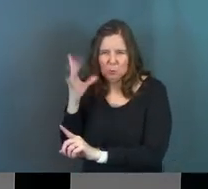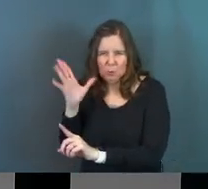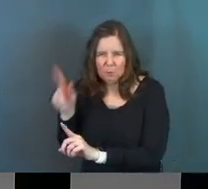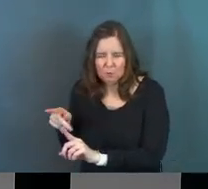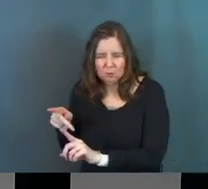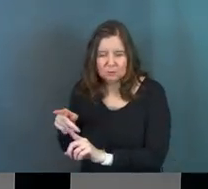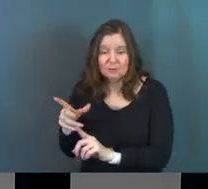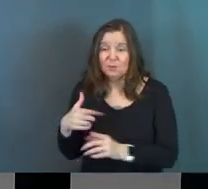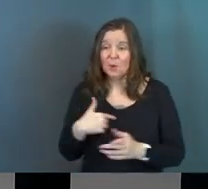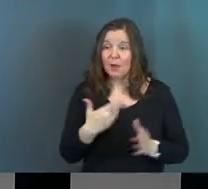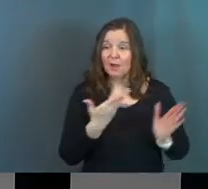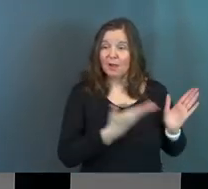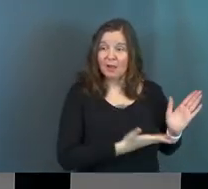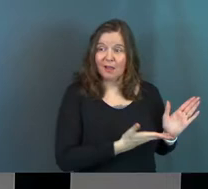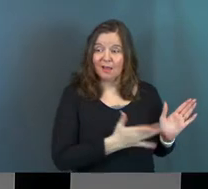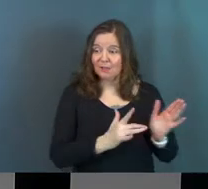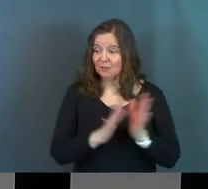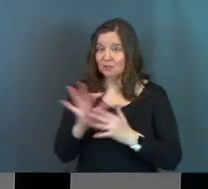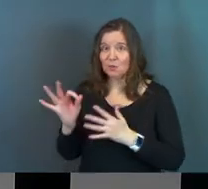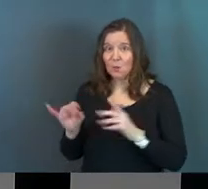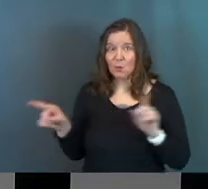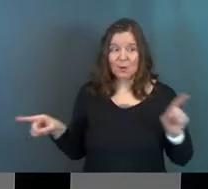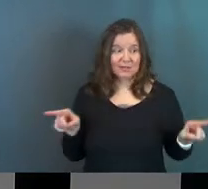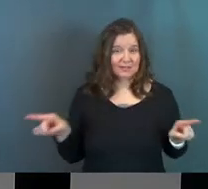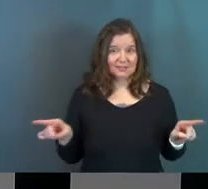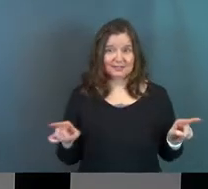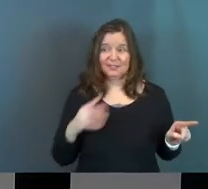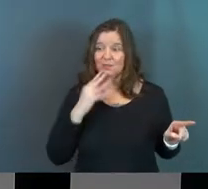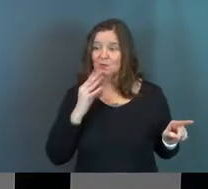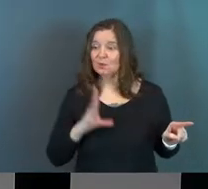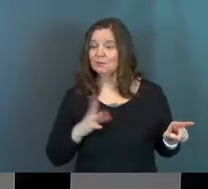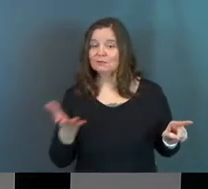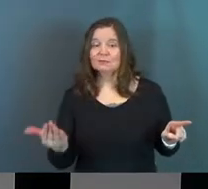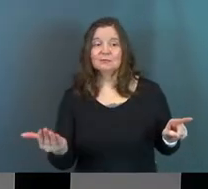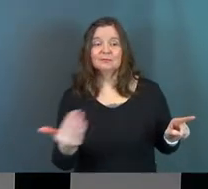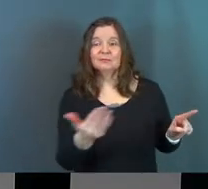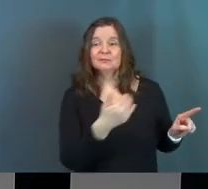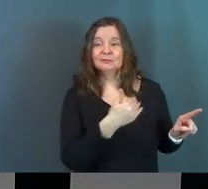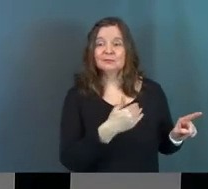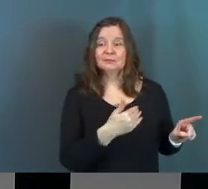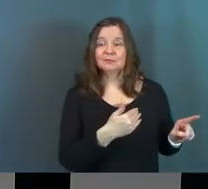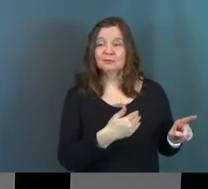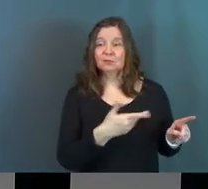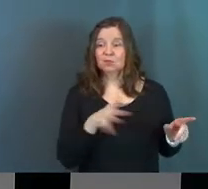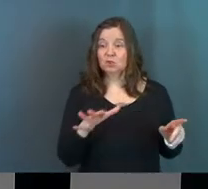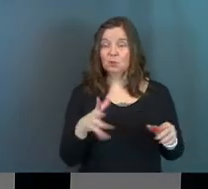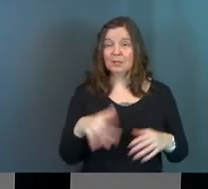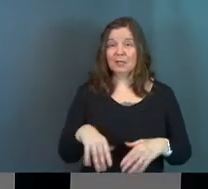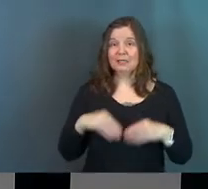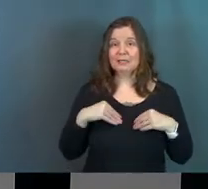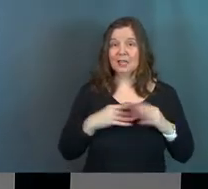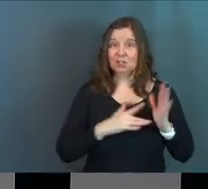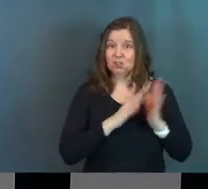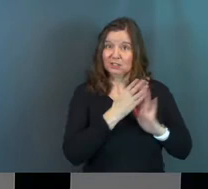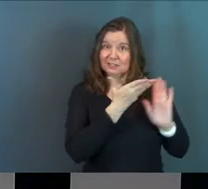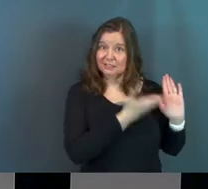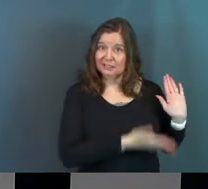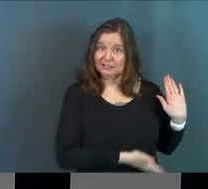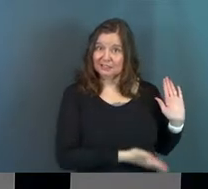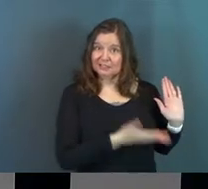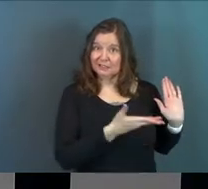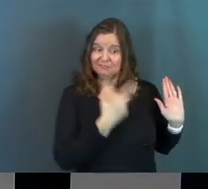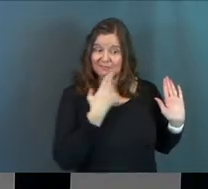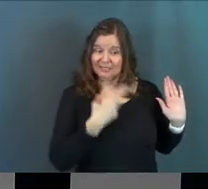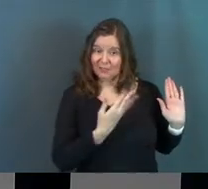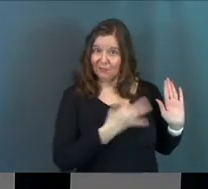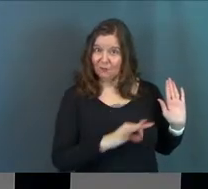How about I give you a choice, Jewish officials and leaders and citizens. You can take Jesus and he can